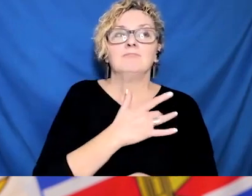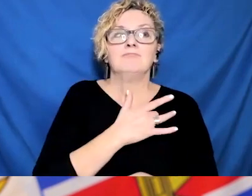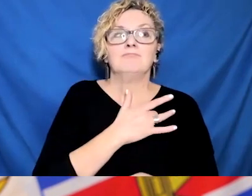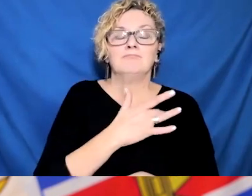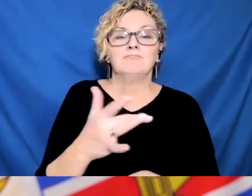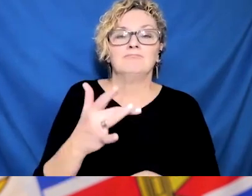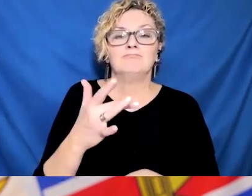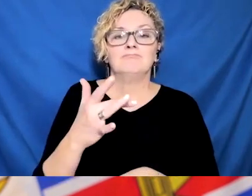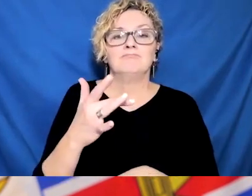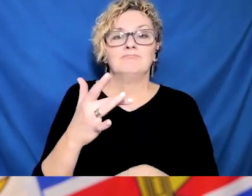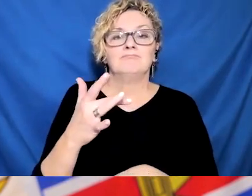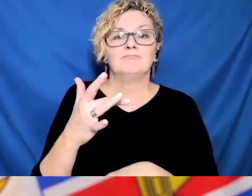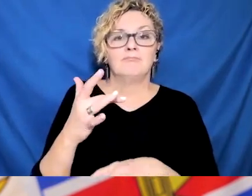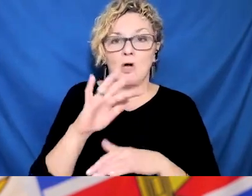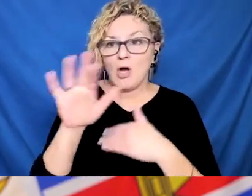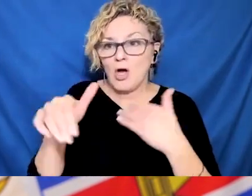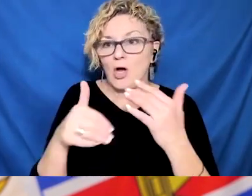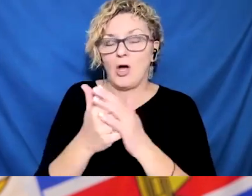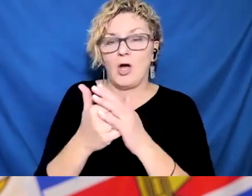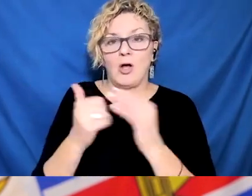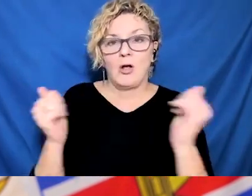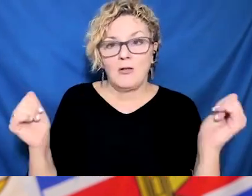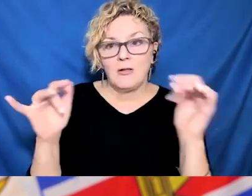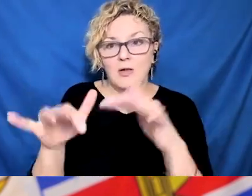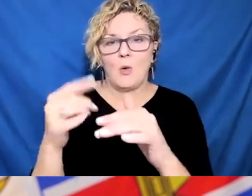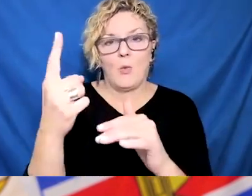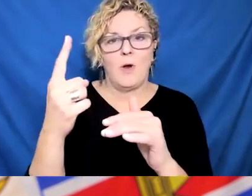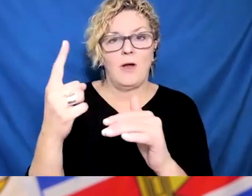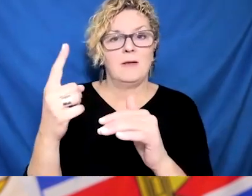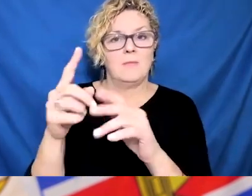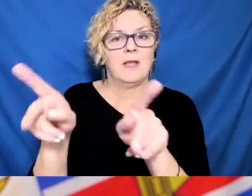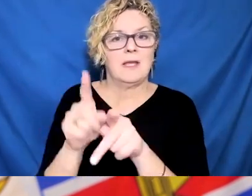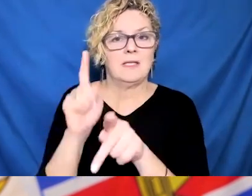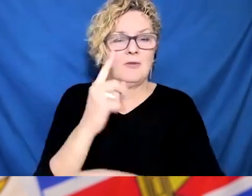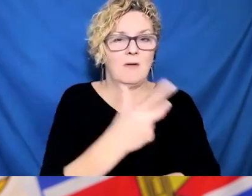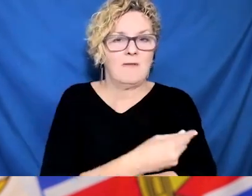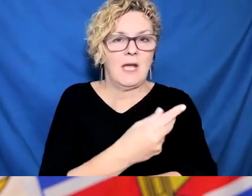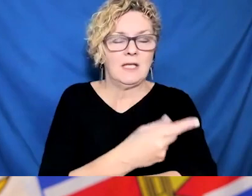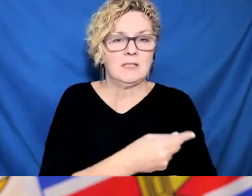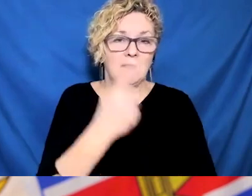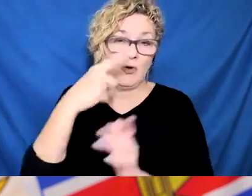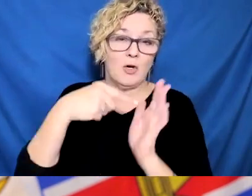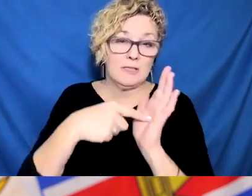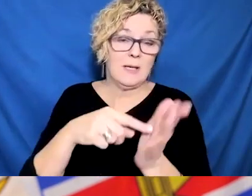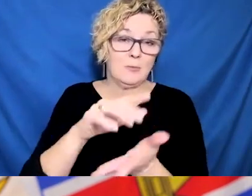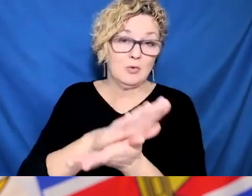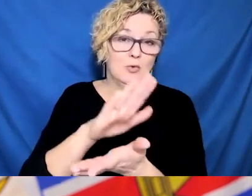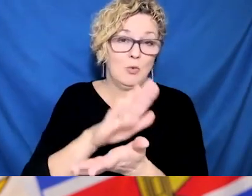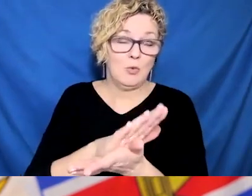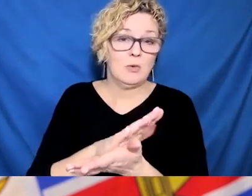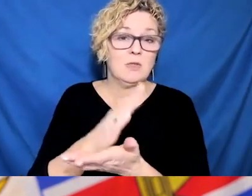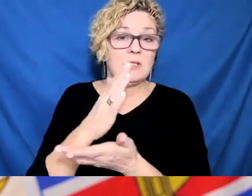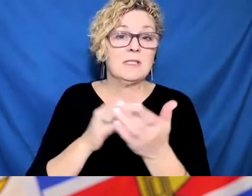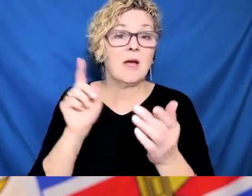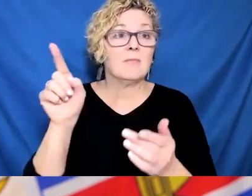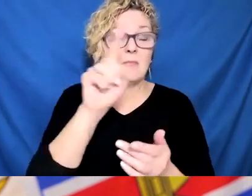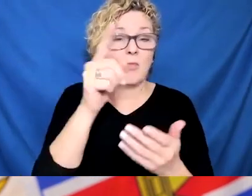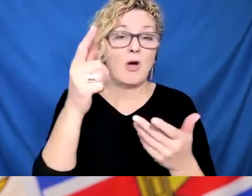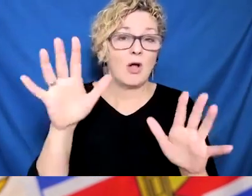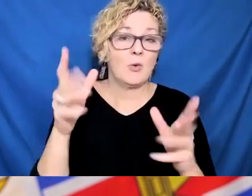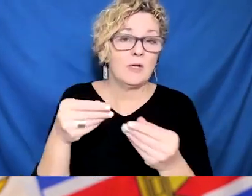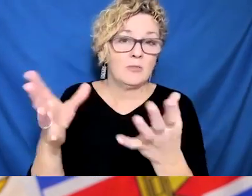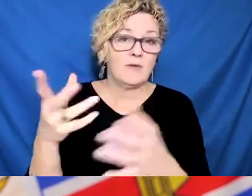cause infections as well, influenza being classic. And it is people who are older, people who have immune compromising conditions,